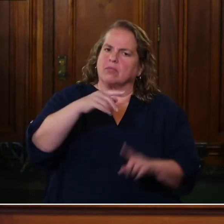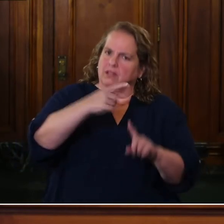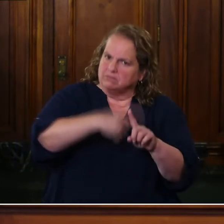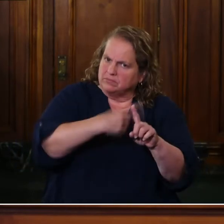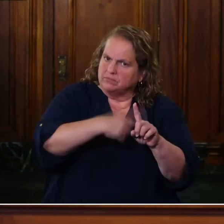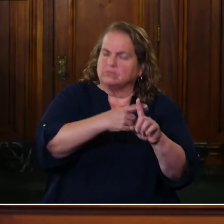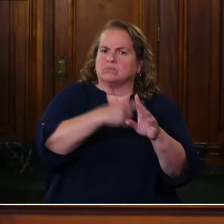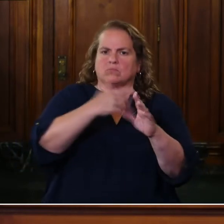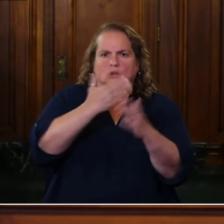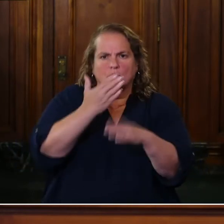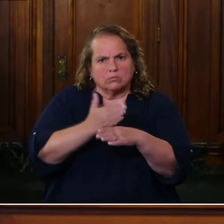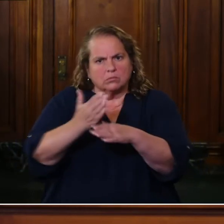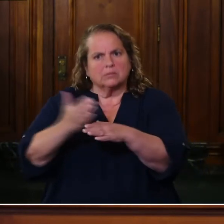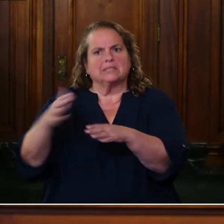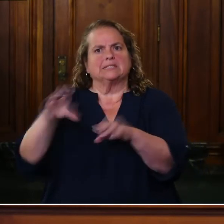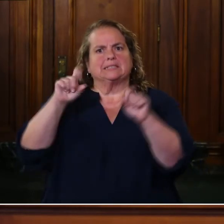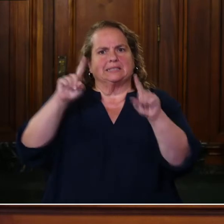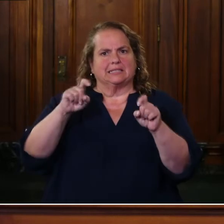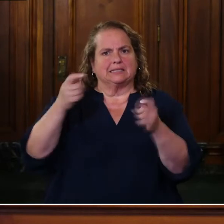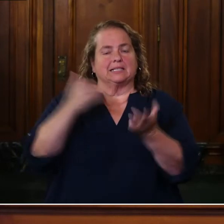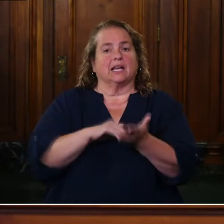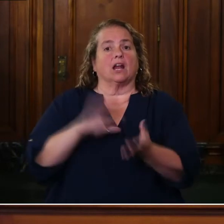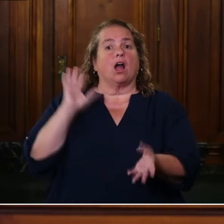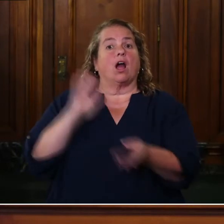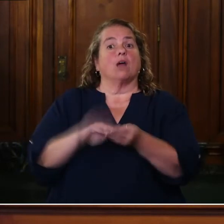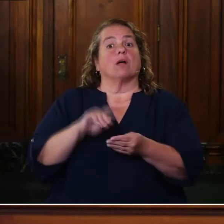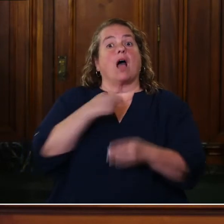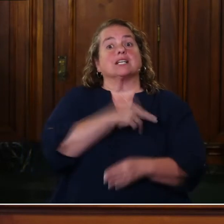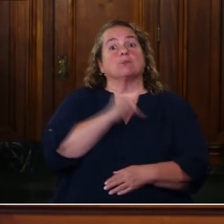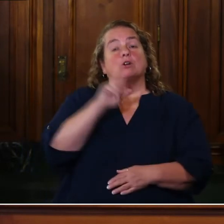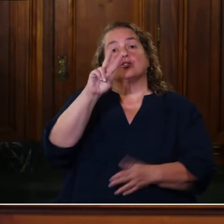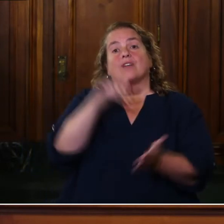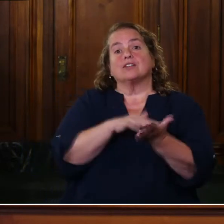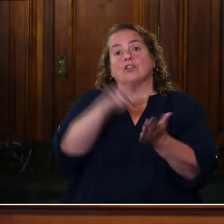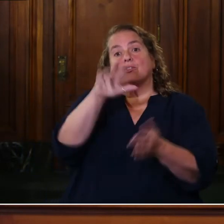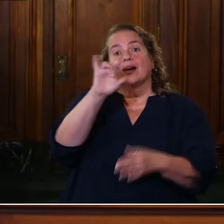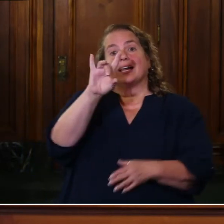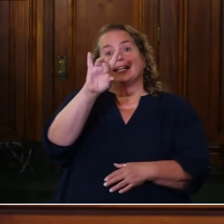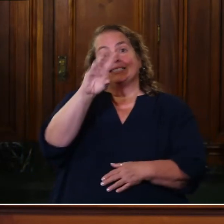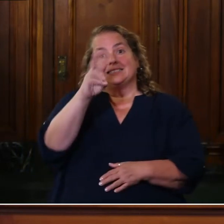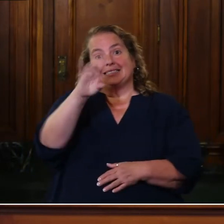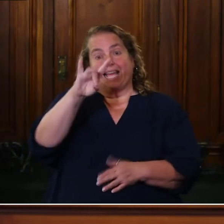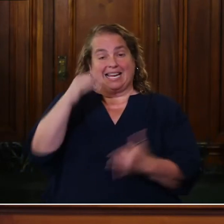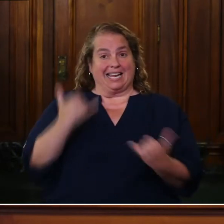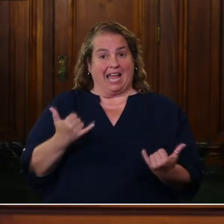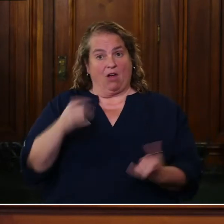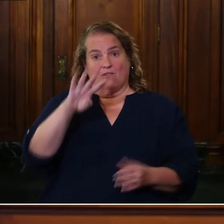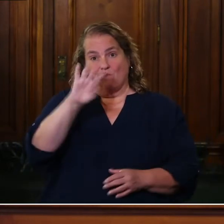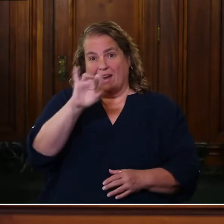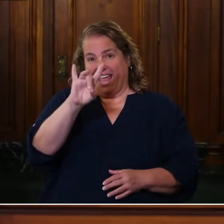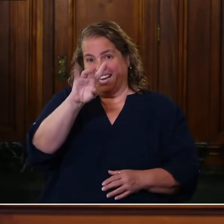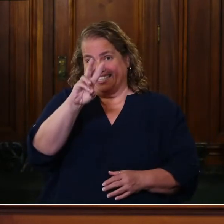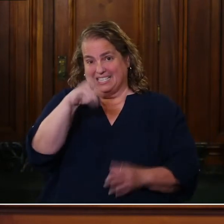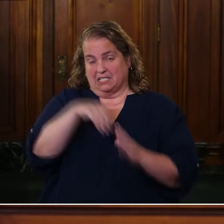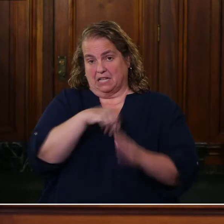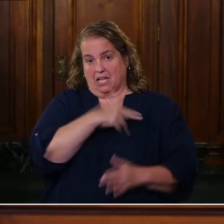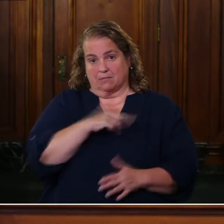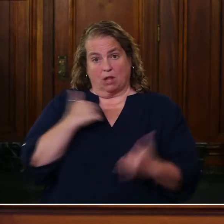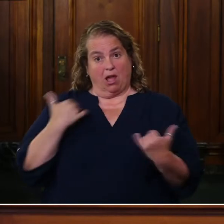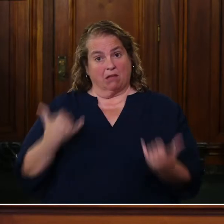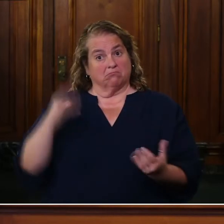number of Kentuckians ever hospitalized, 2,368. Currently, 486 ever in the ICU,